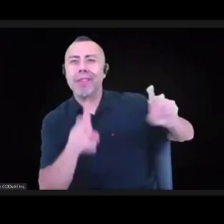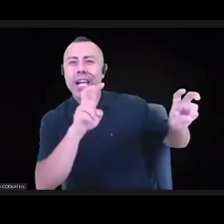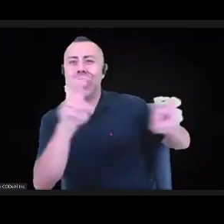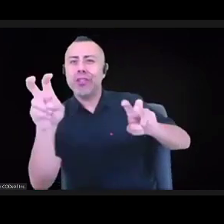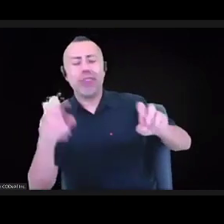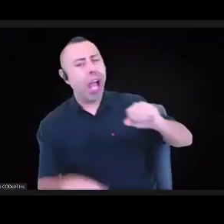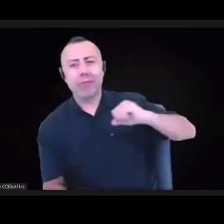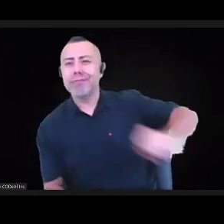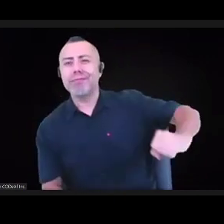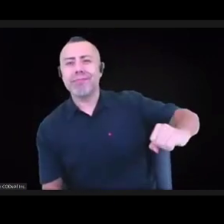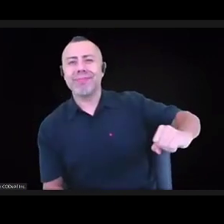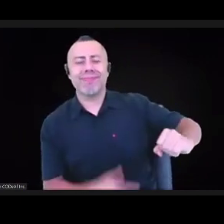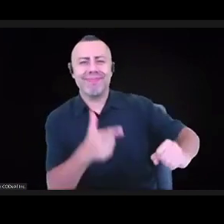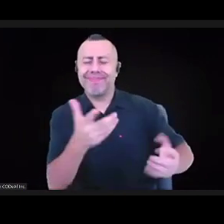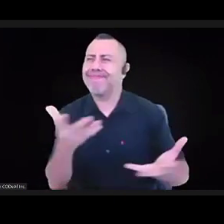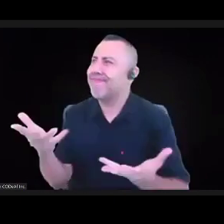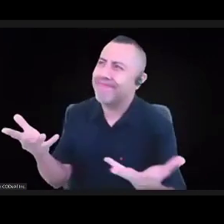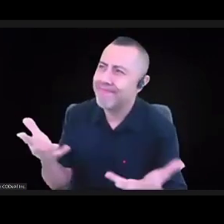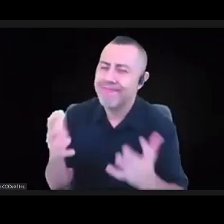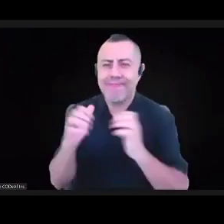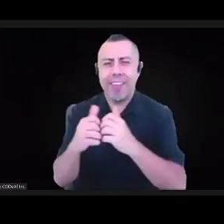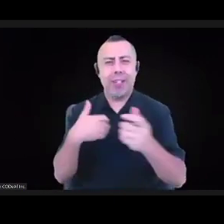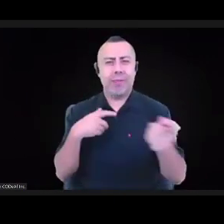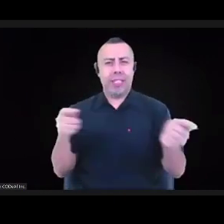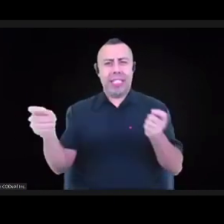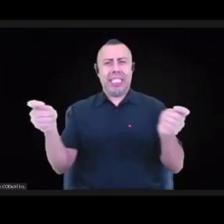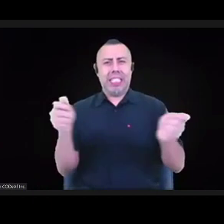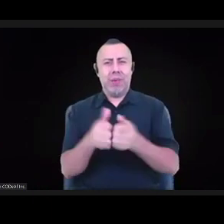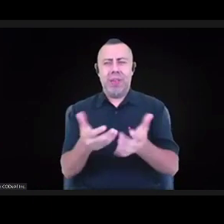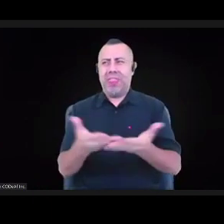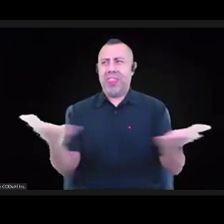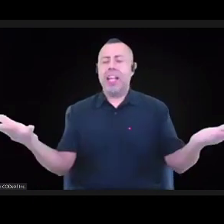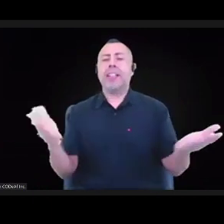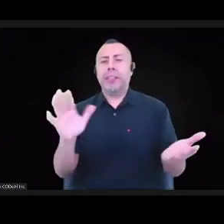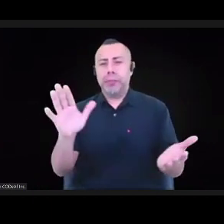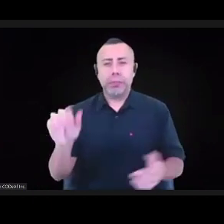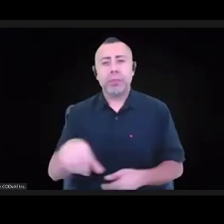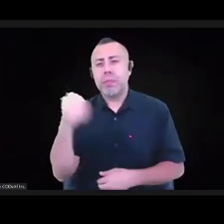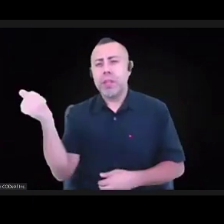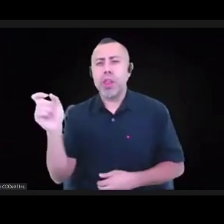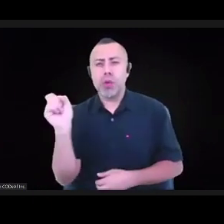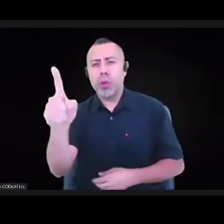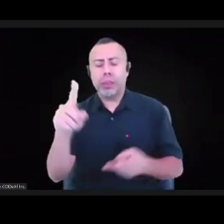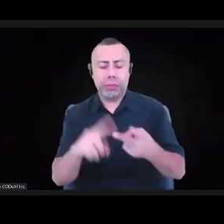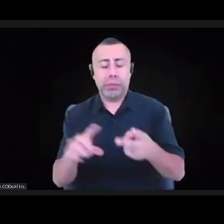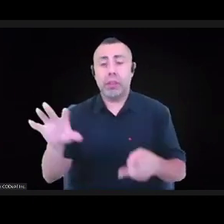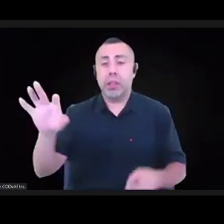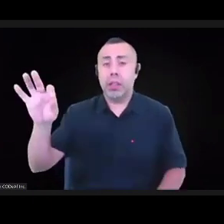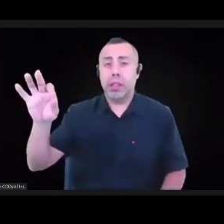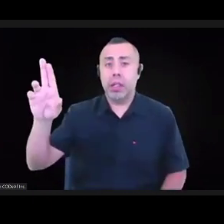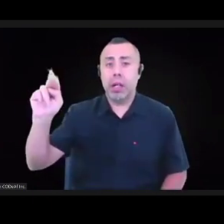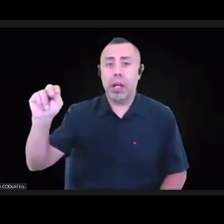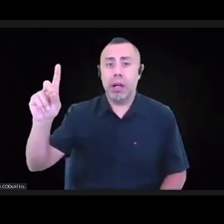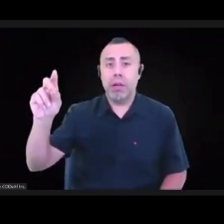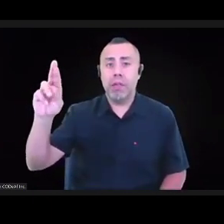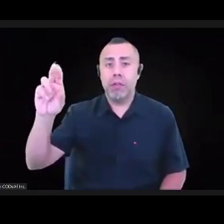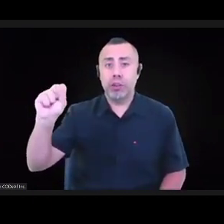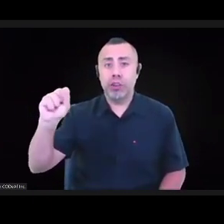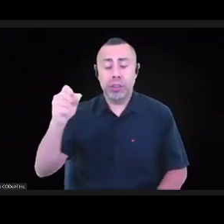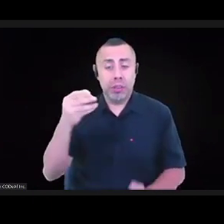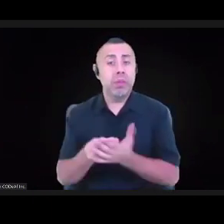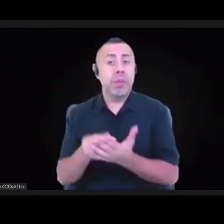so, one way, I think, is the second question about how are funders working together. I think we might also talk about how are funders working together,